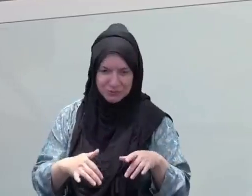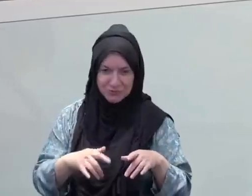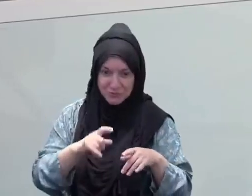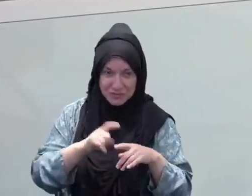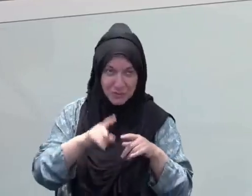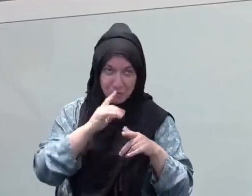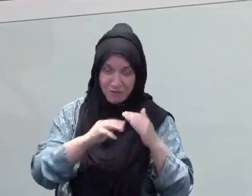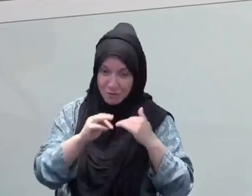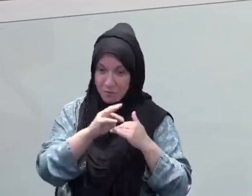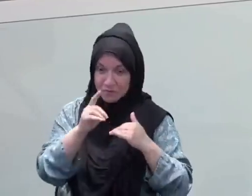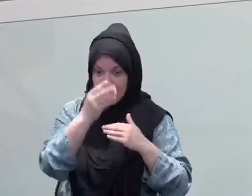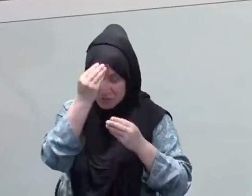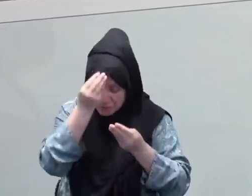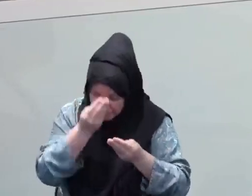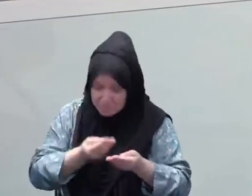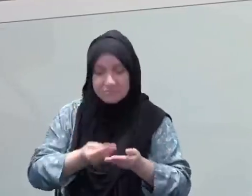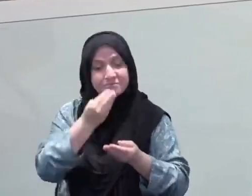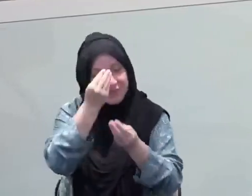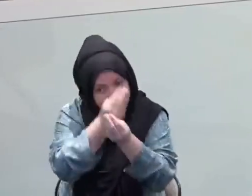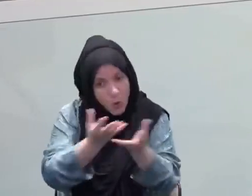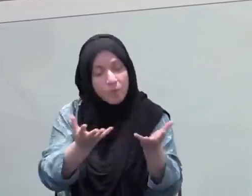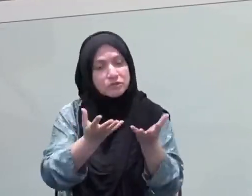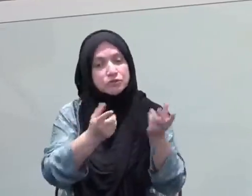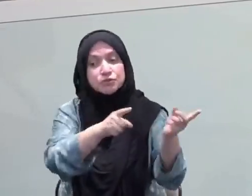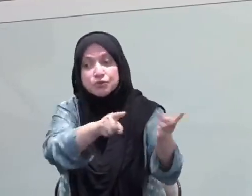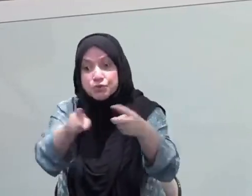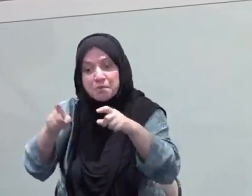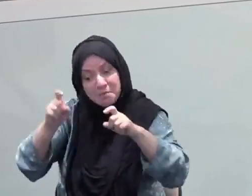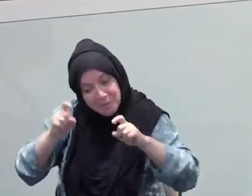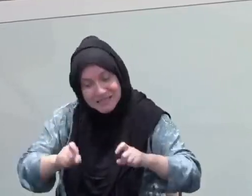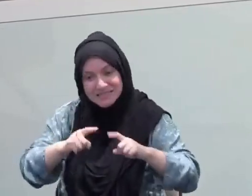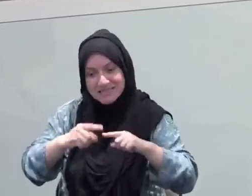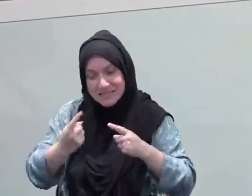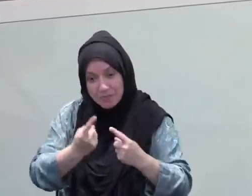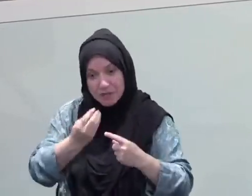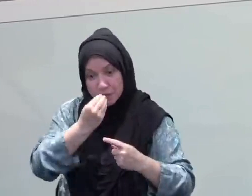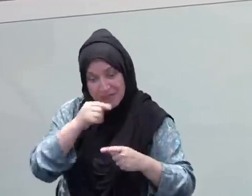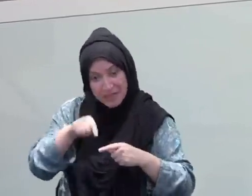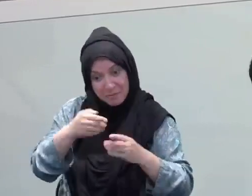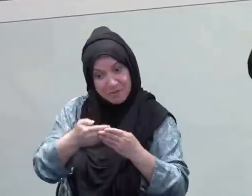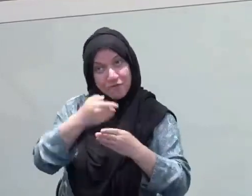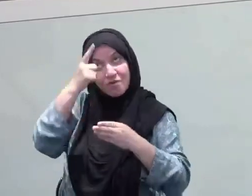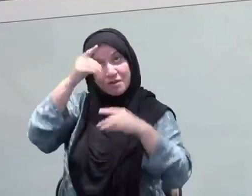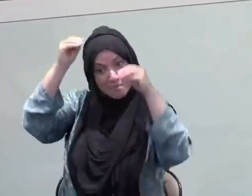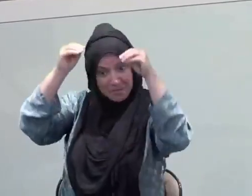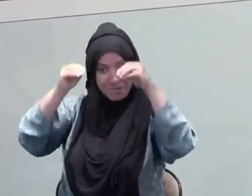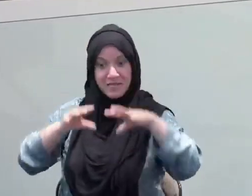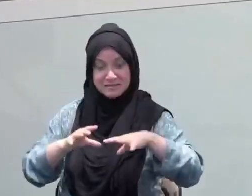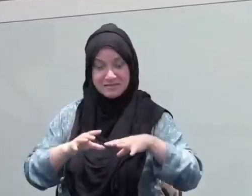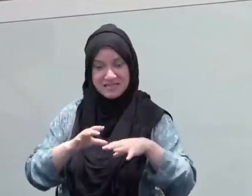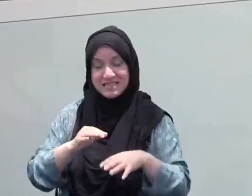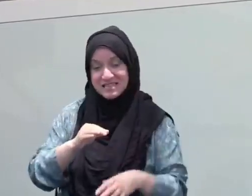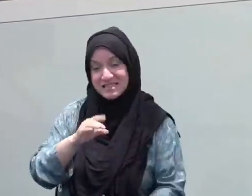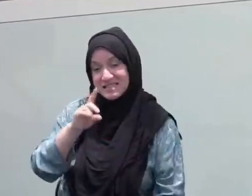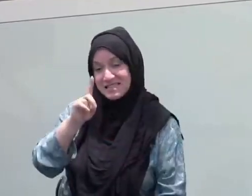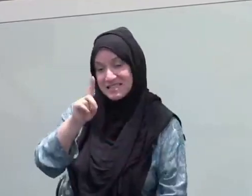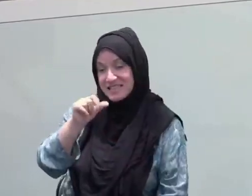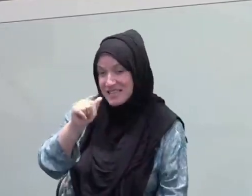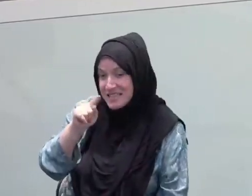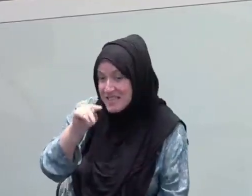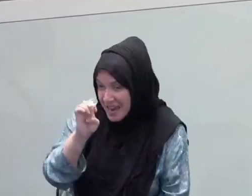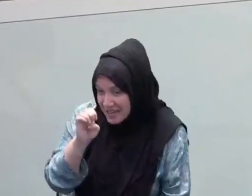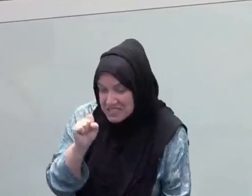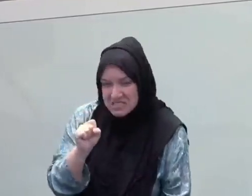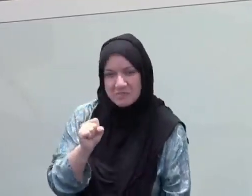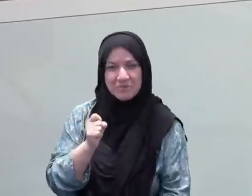suhoor? He ate dates, he ate nutritious things, things that could hold you up for the day so that you wouldn't be bothered. This is a gift